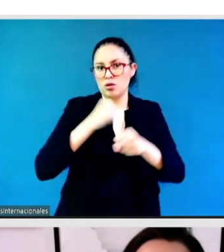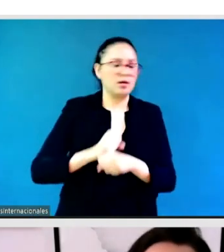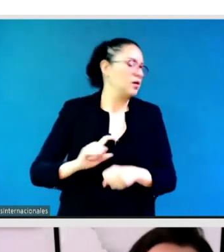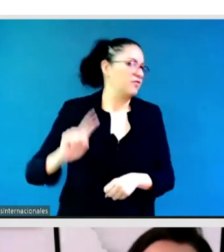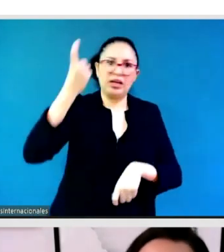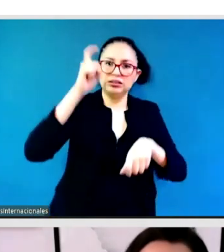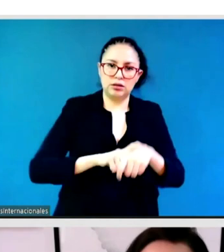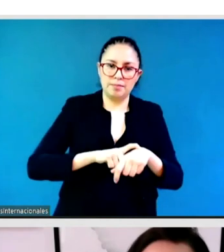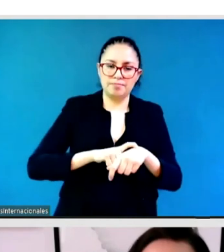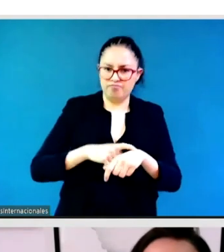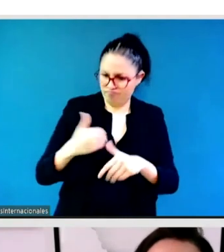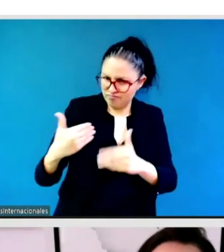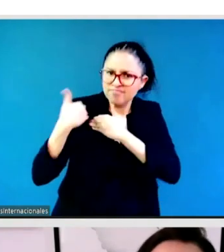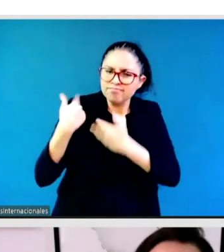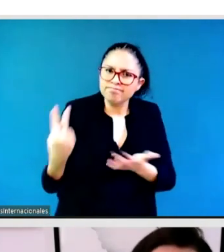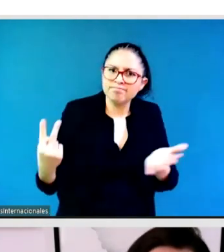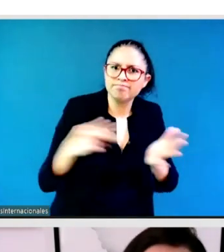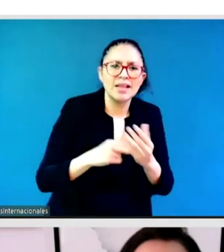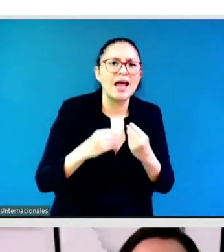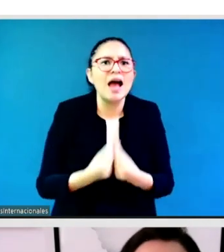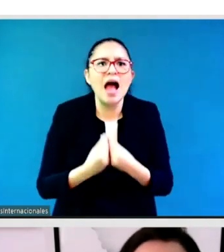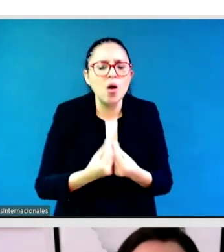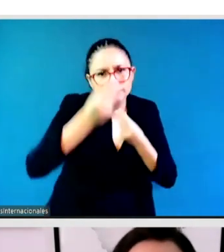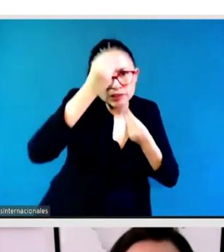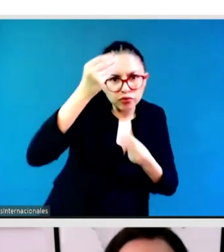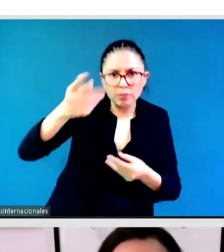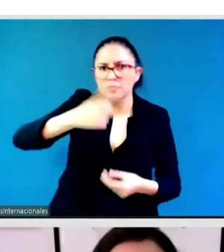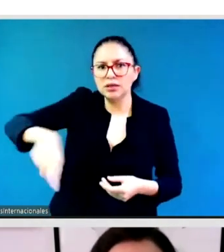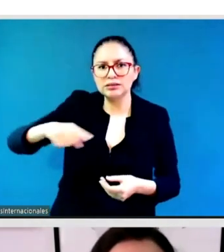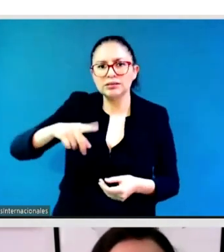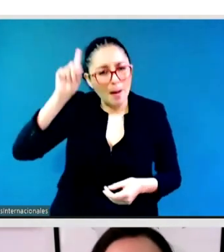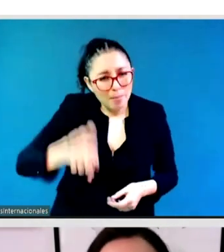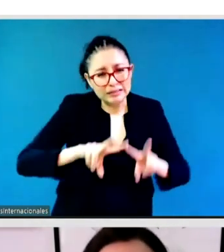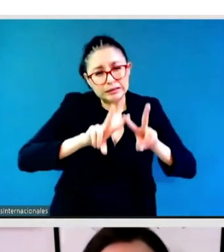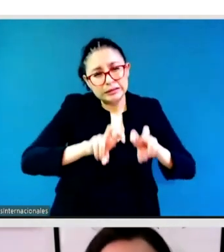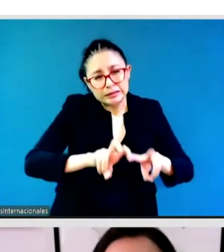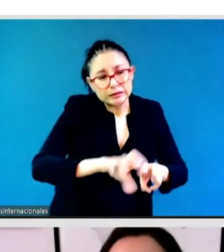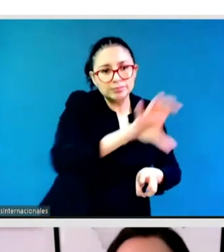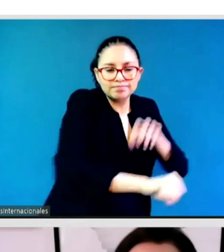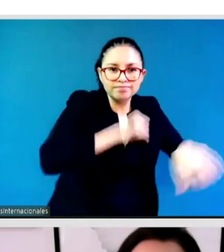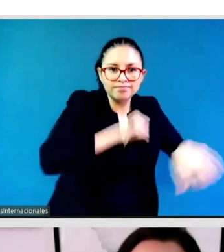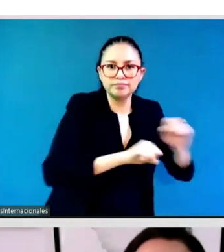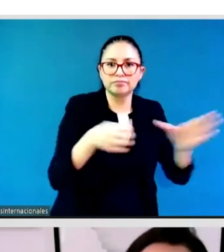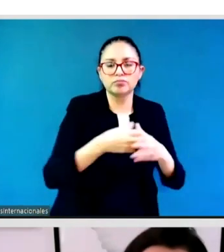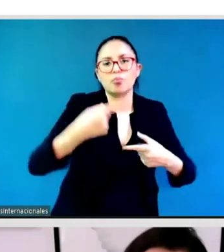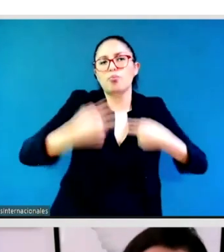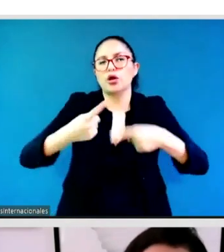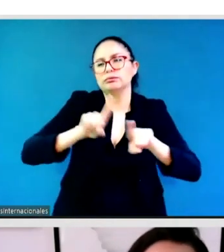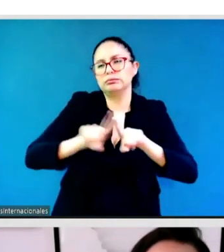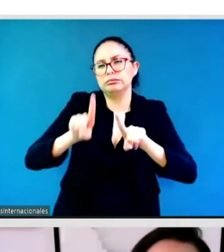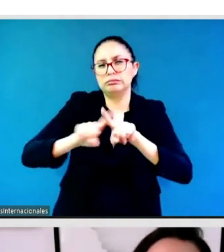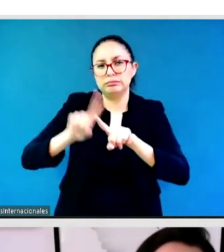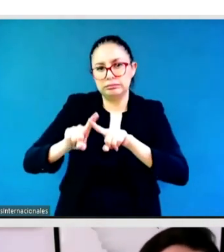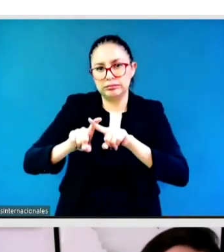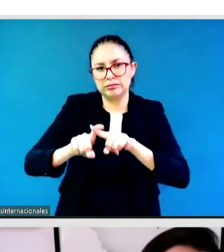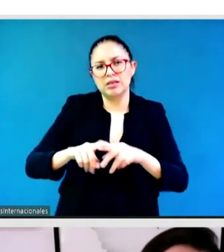political parties and promote policies that integrate the voices of women and girls in all aspects of